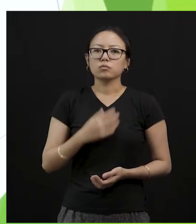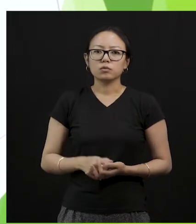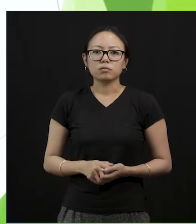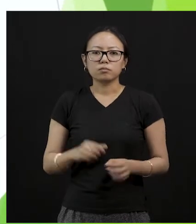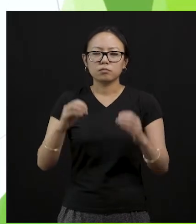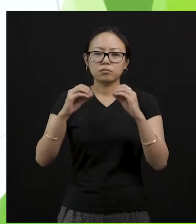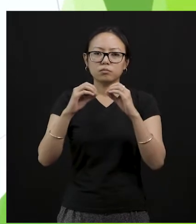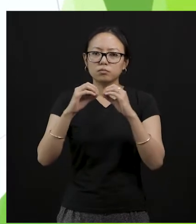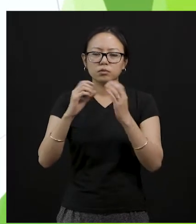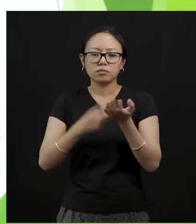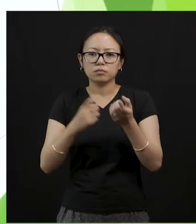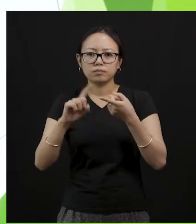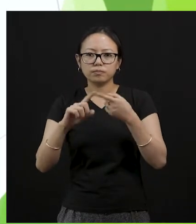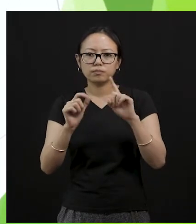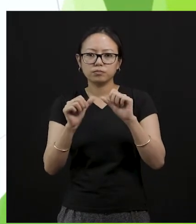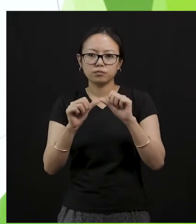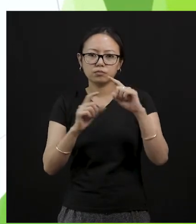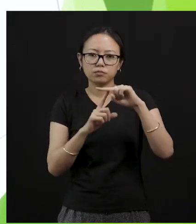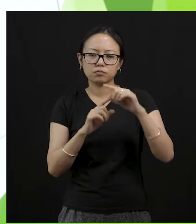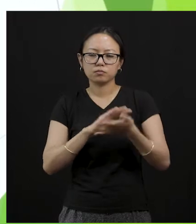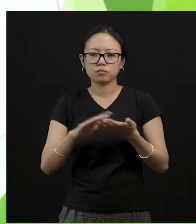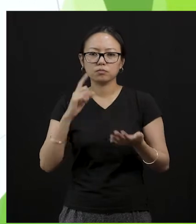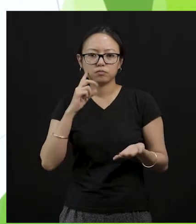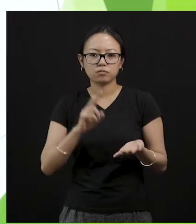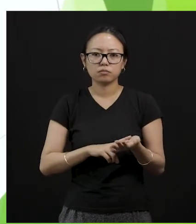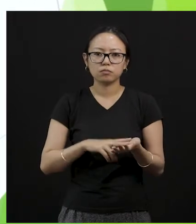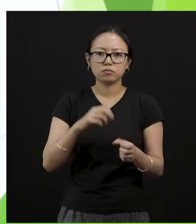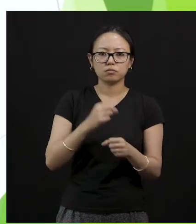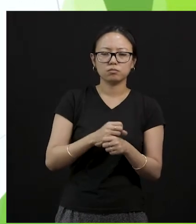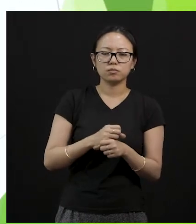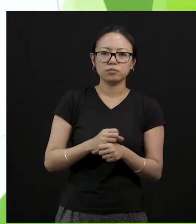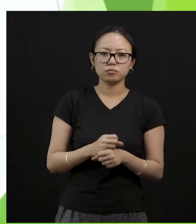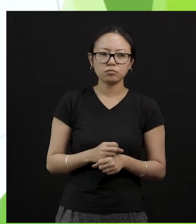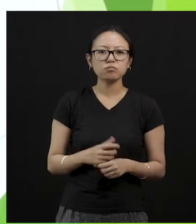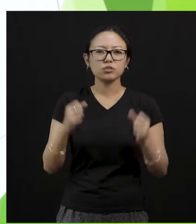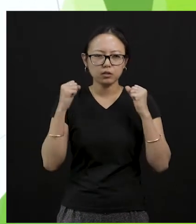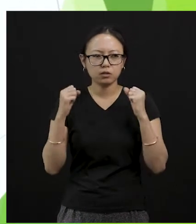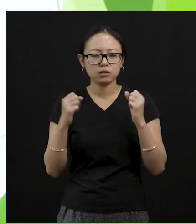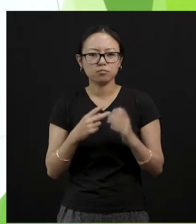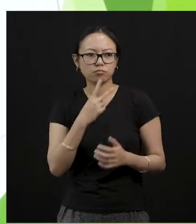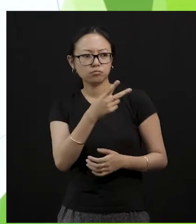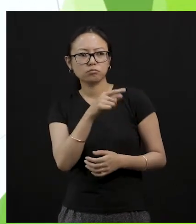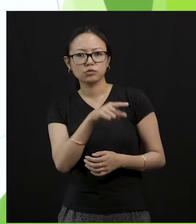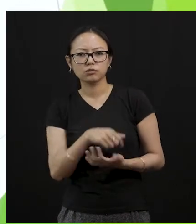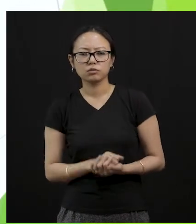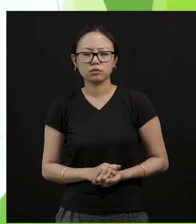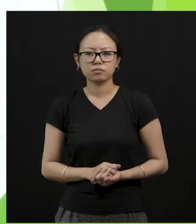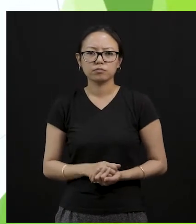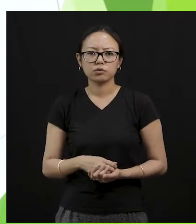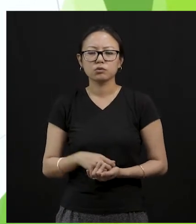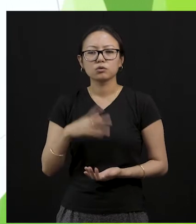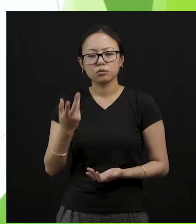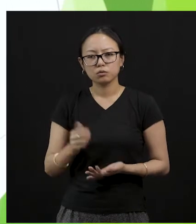This is what is called air pollution. This will happen. This is what will happen if we do not take care of our